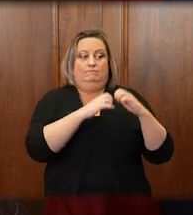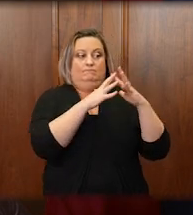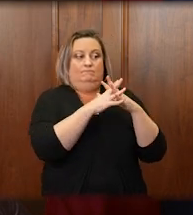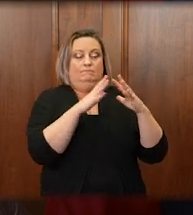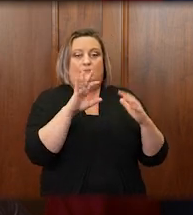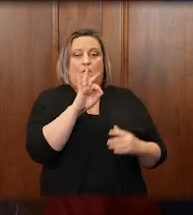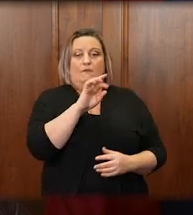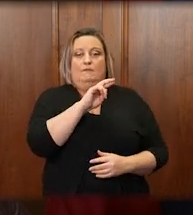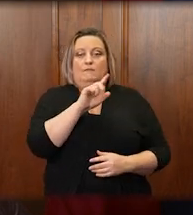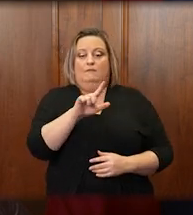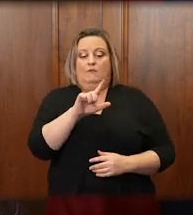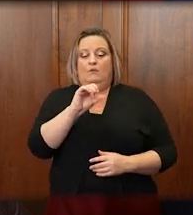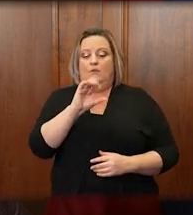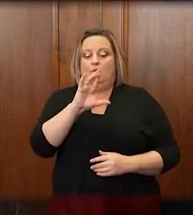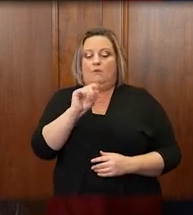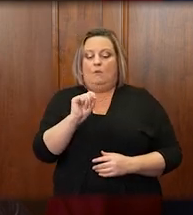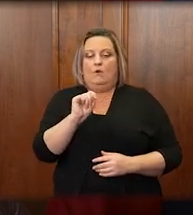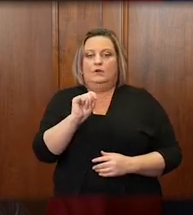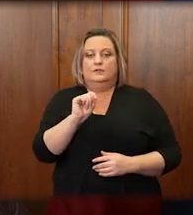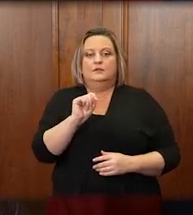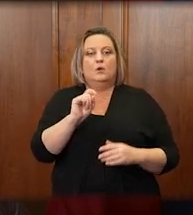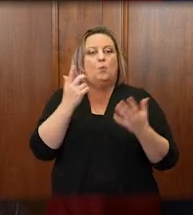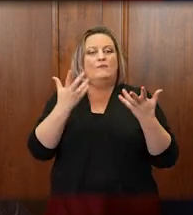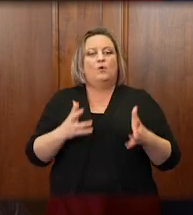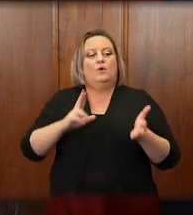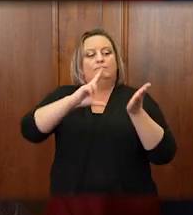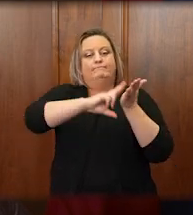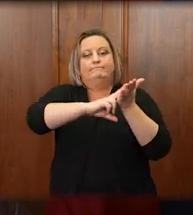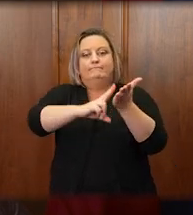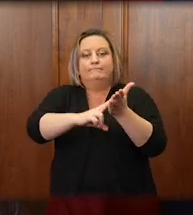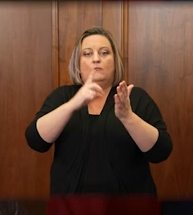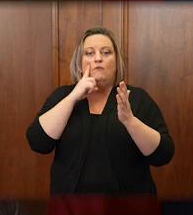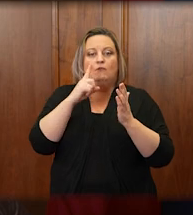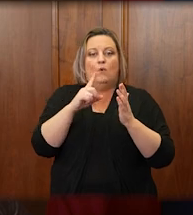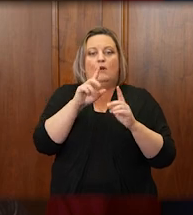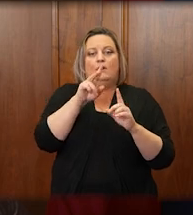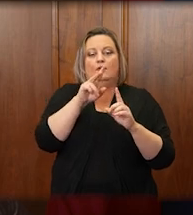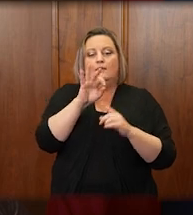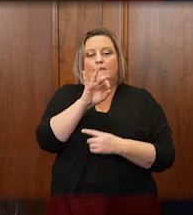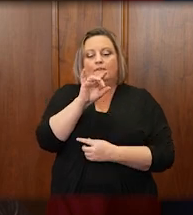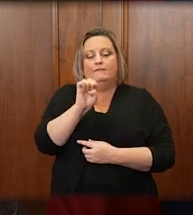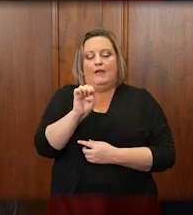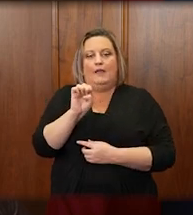We have entered into a contract with File and Serve Express for that purpose.